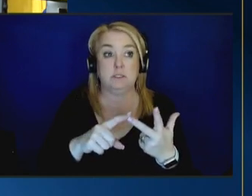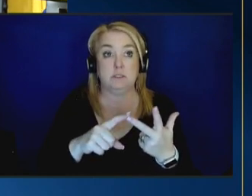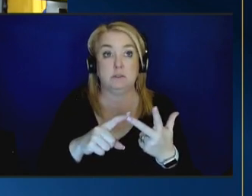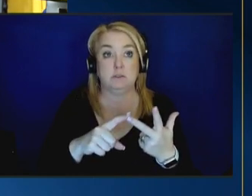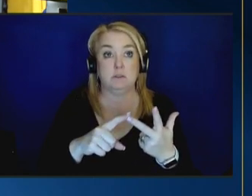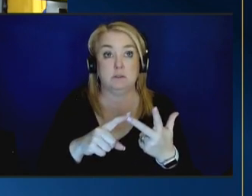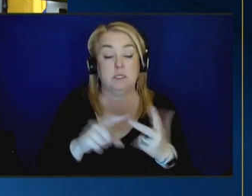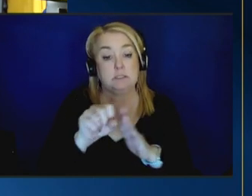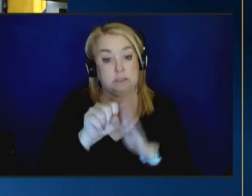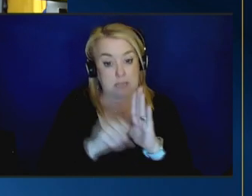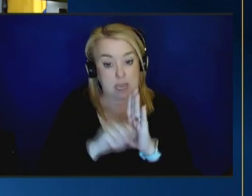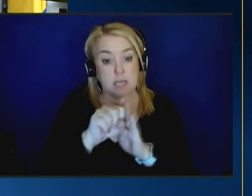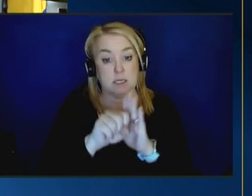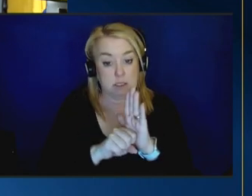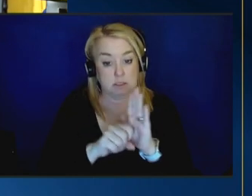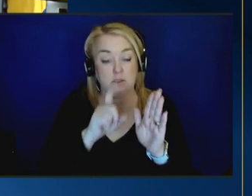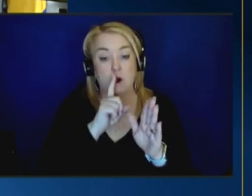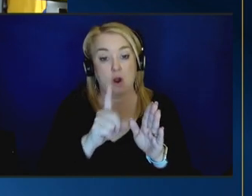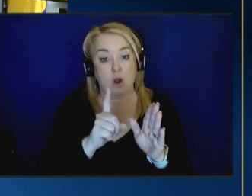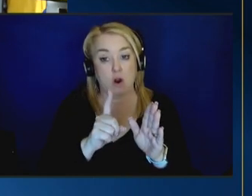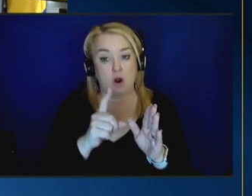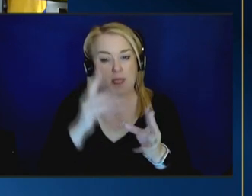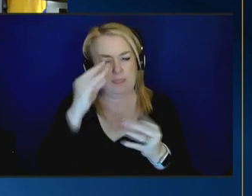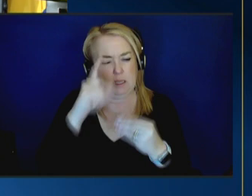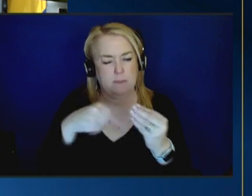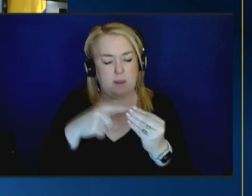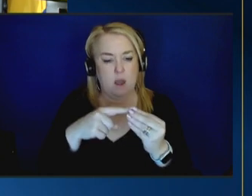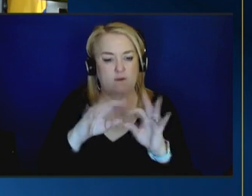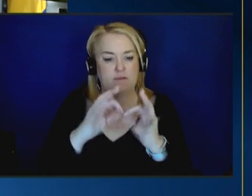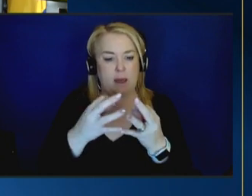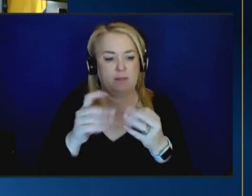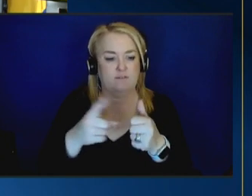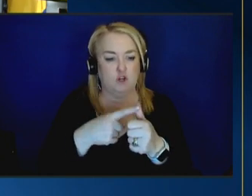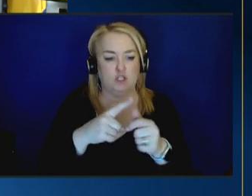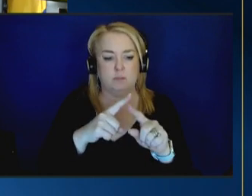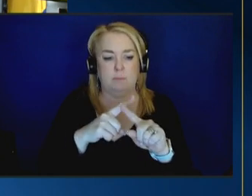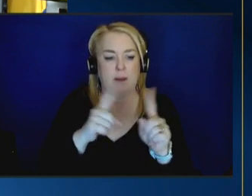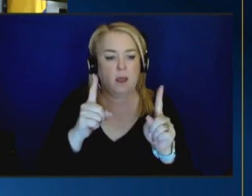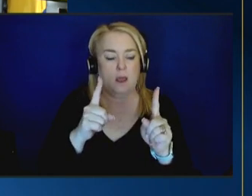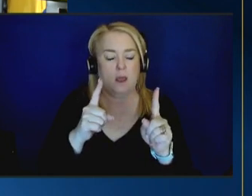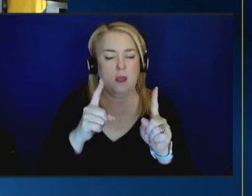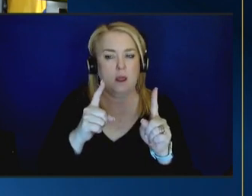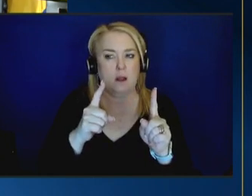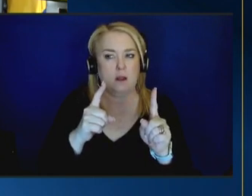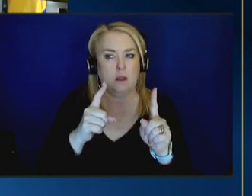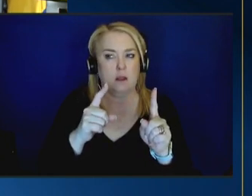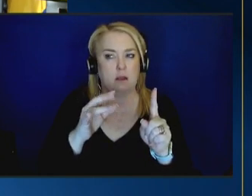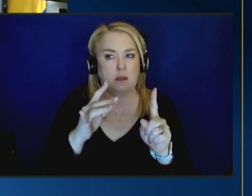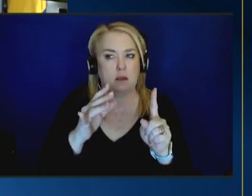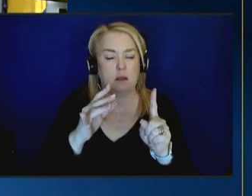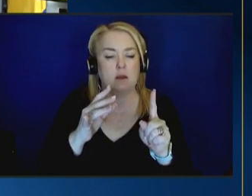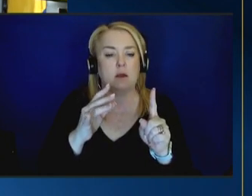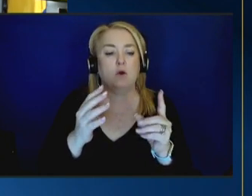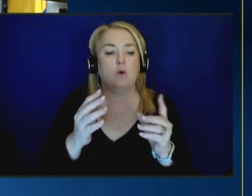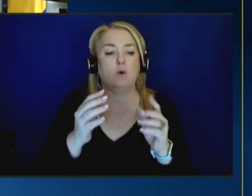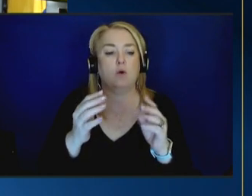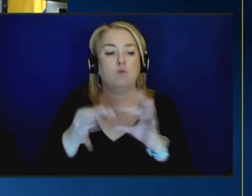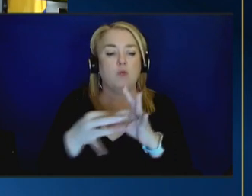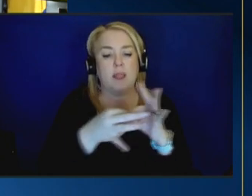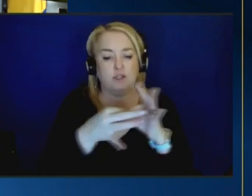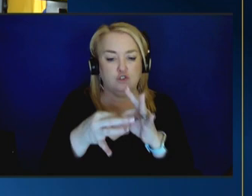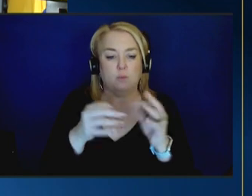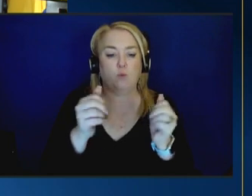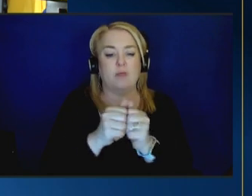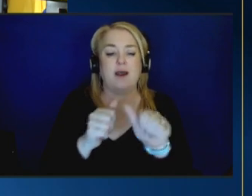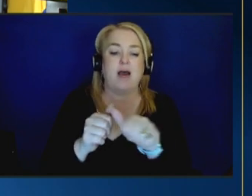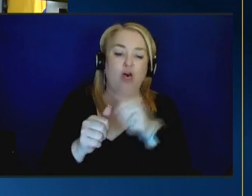states are more and more i think thinking about family first not just in isolation as a funding stream but in tandem with other funding streams and sort